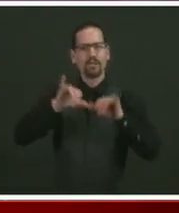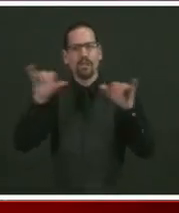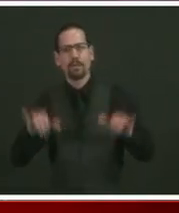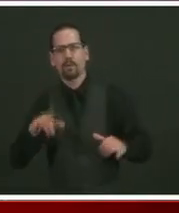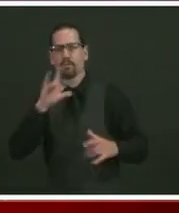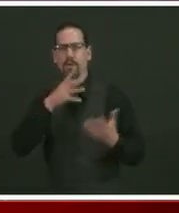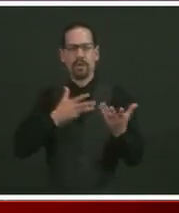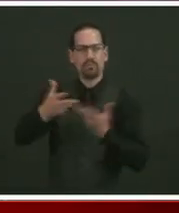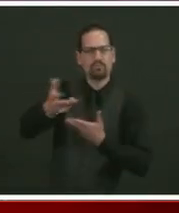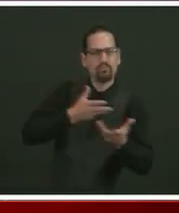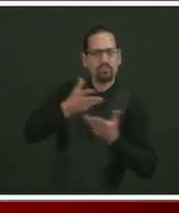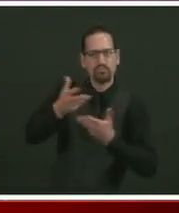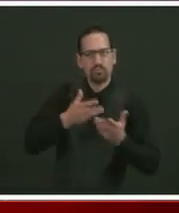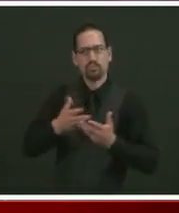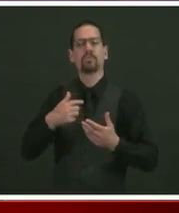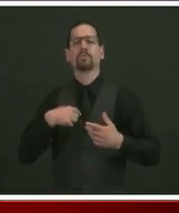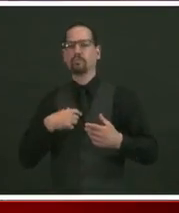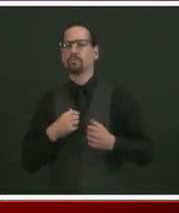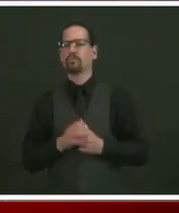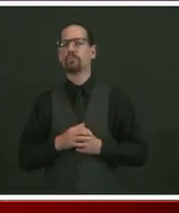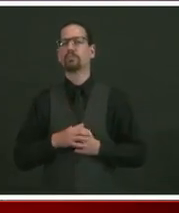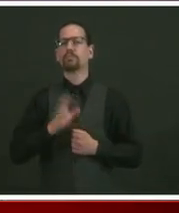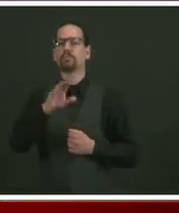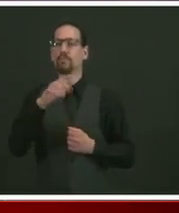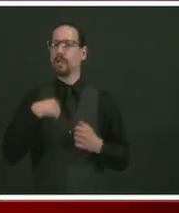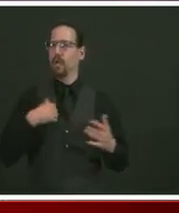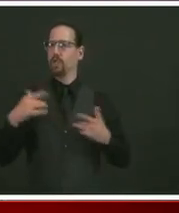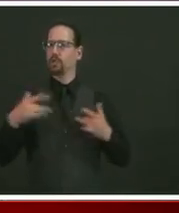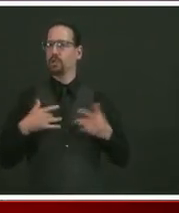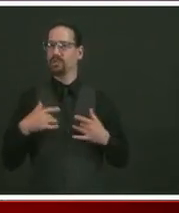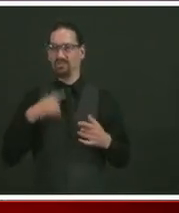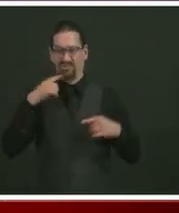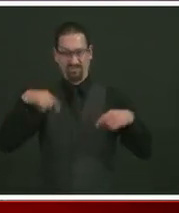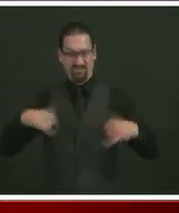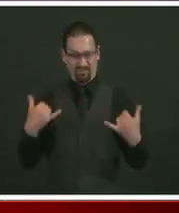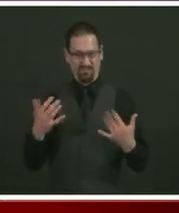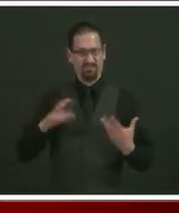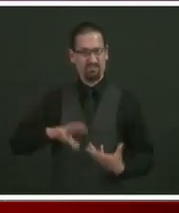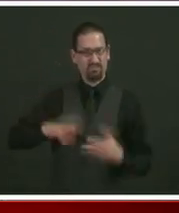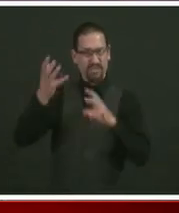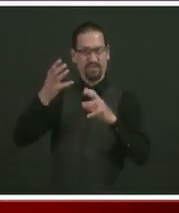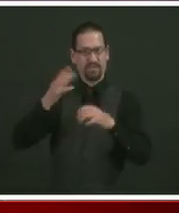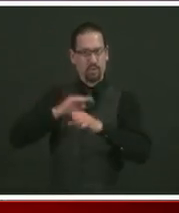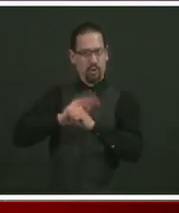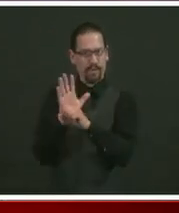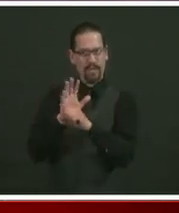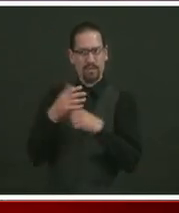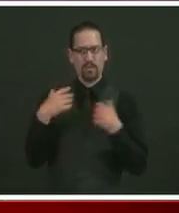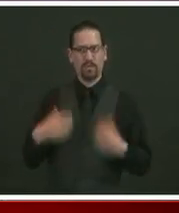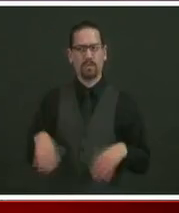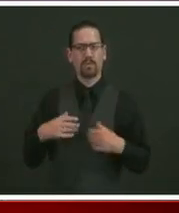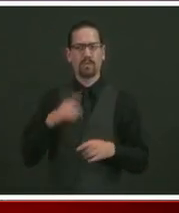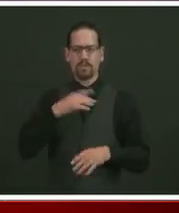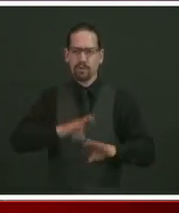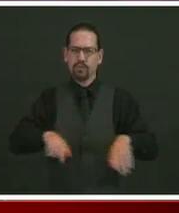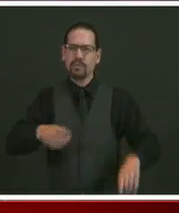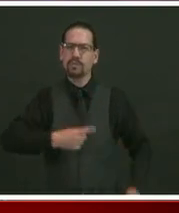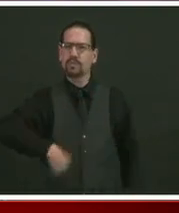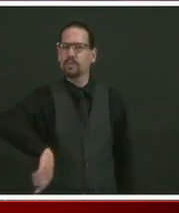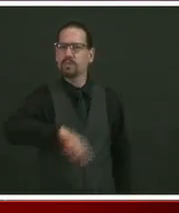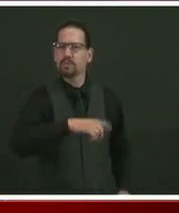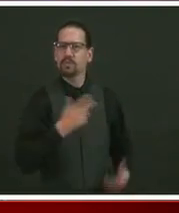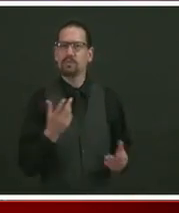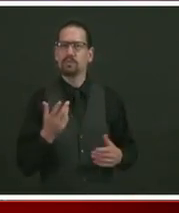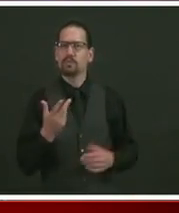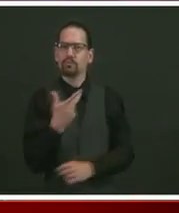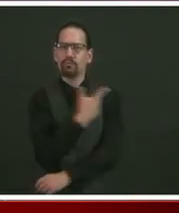very concerned about the fact that through the crisis, we've seen childhood immunizations drop by